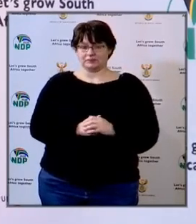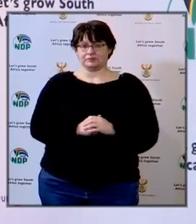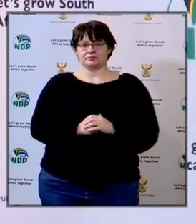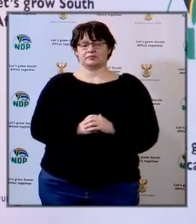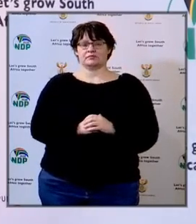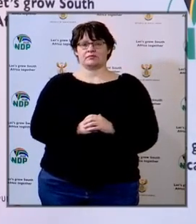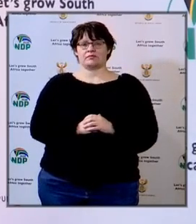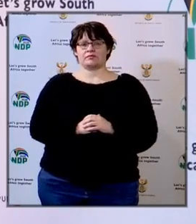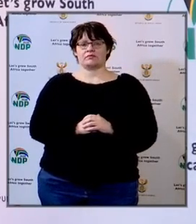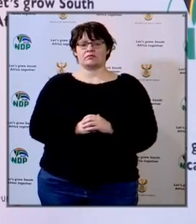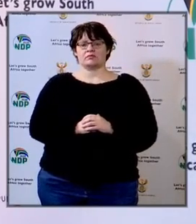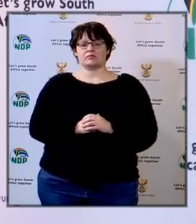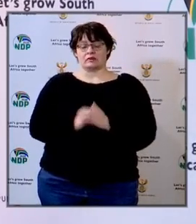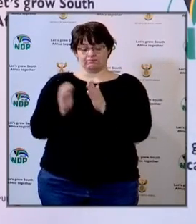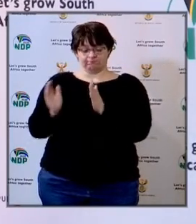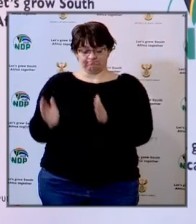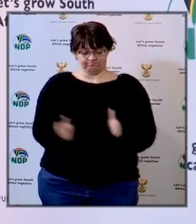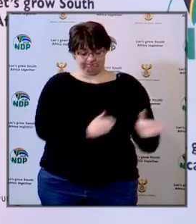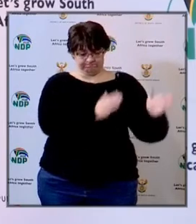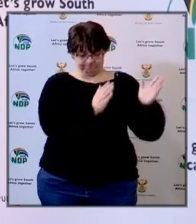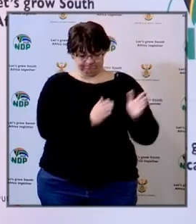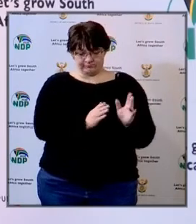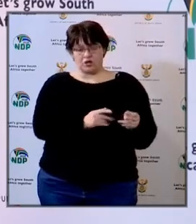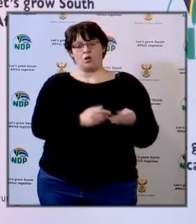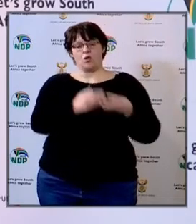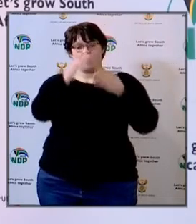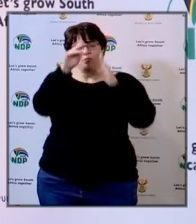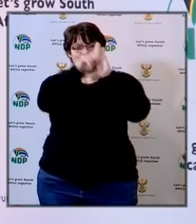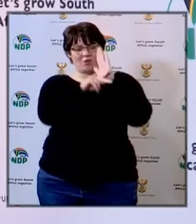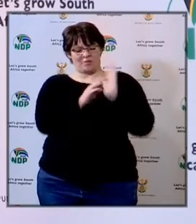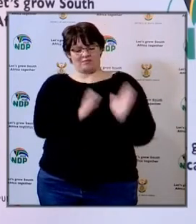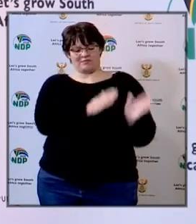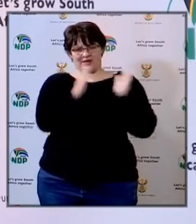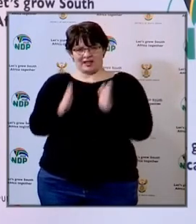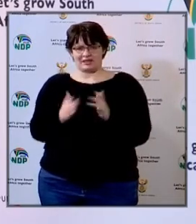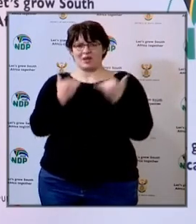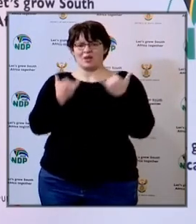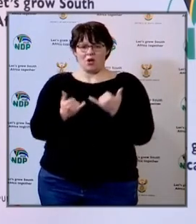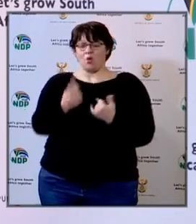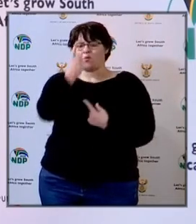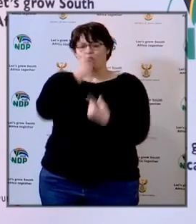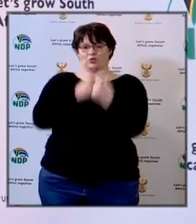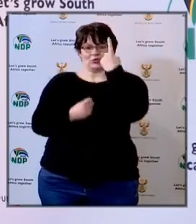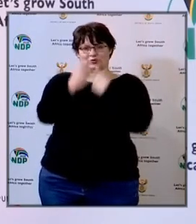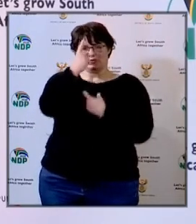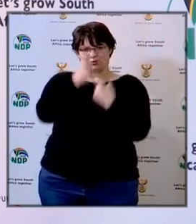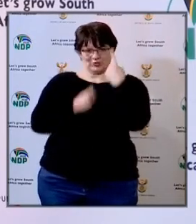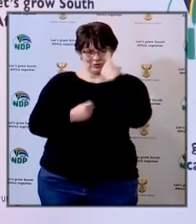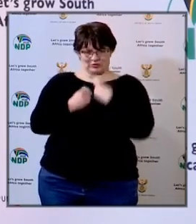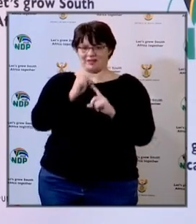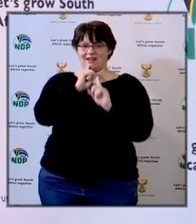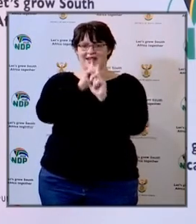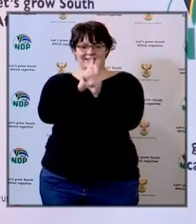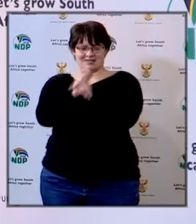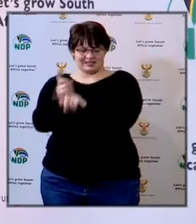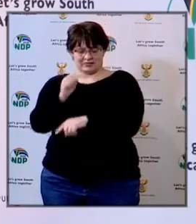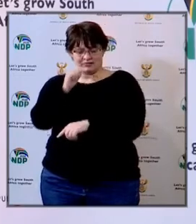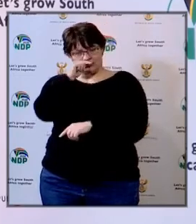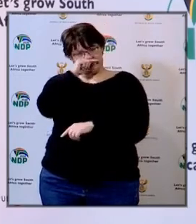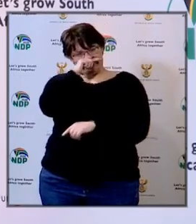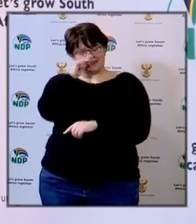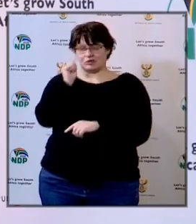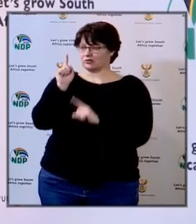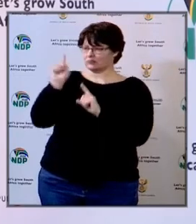go to the next phase in the program which is question time and I'm going to